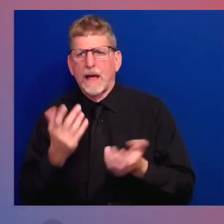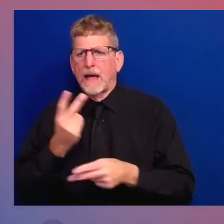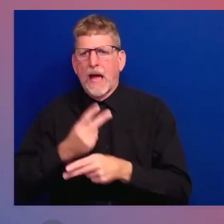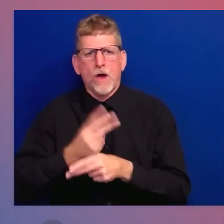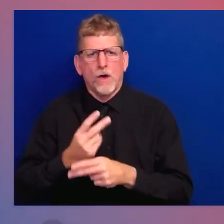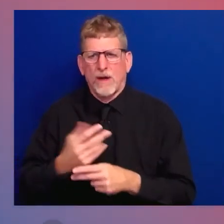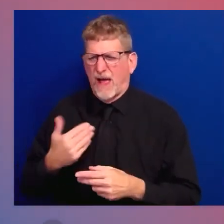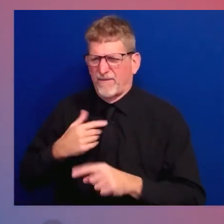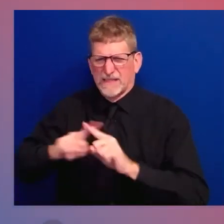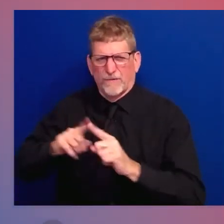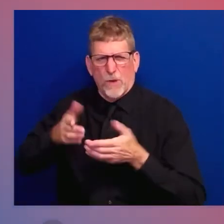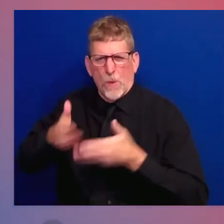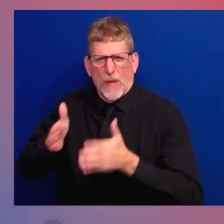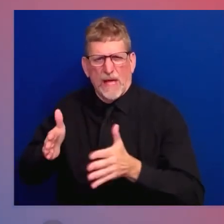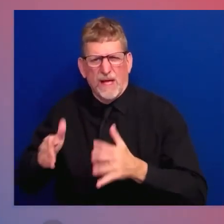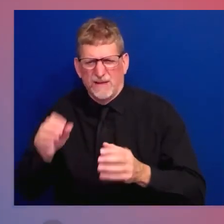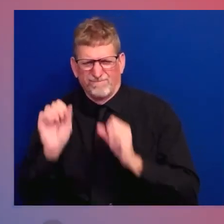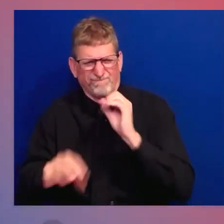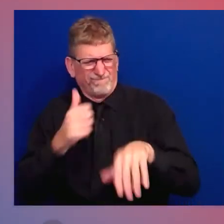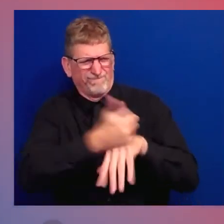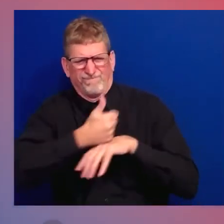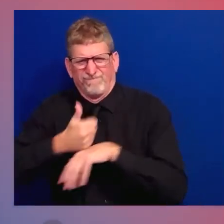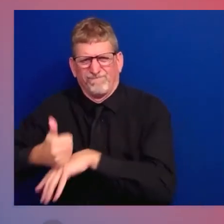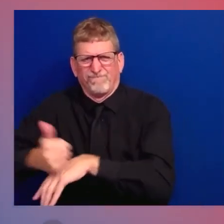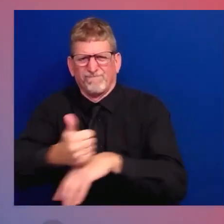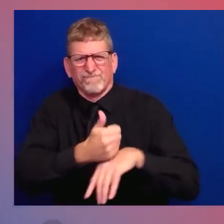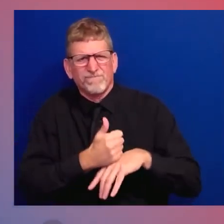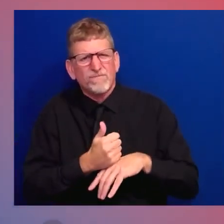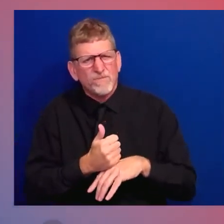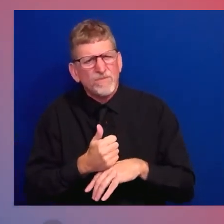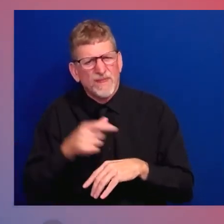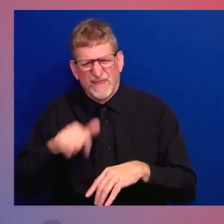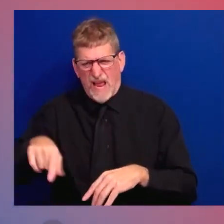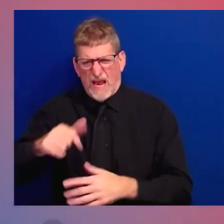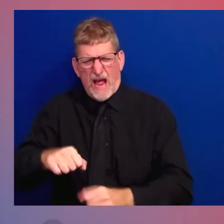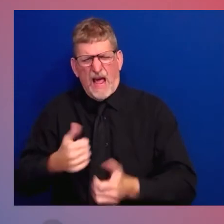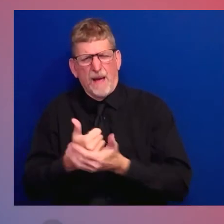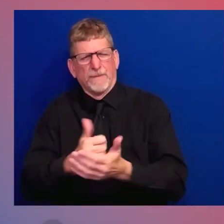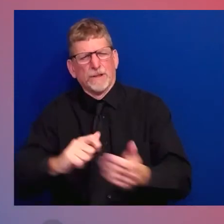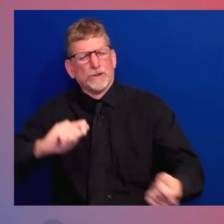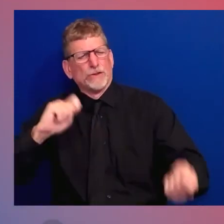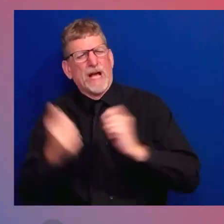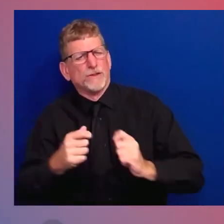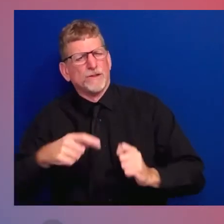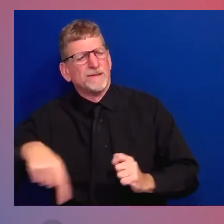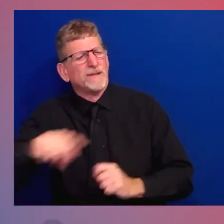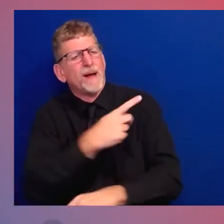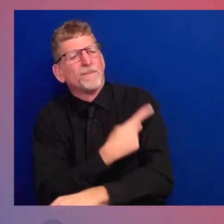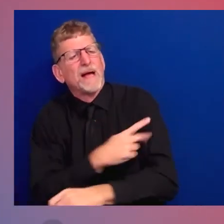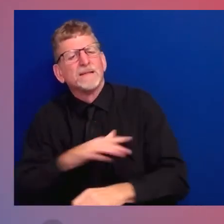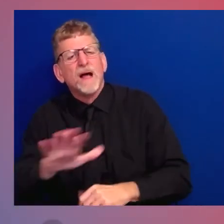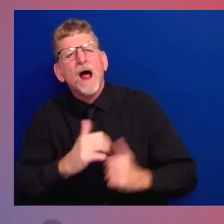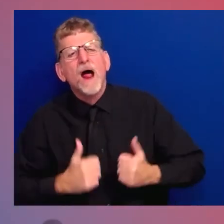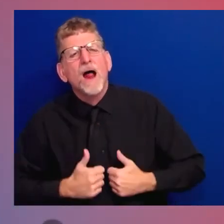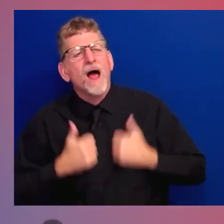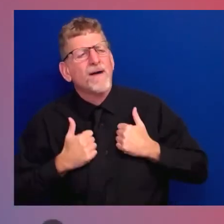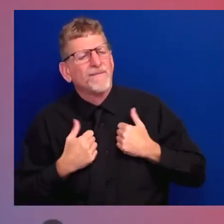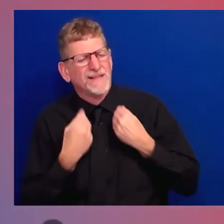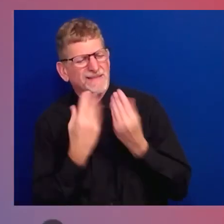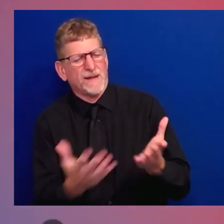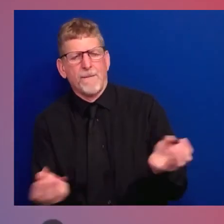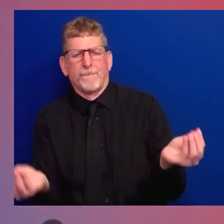in getting the proper care for more patients and providing support for veterans, especially those facing cancer diagnosis.